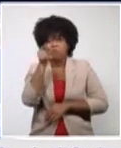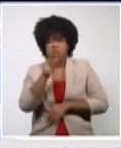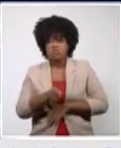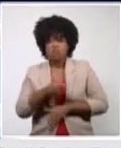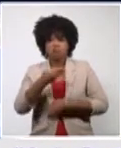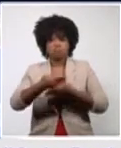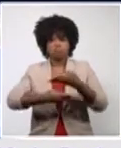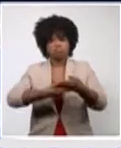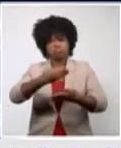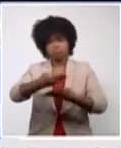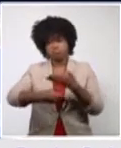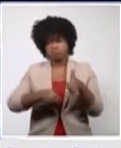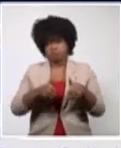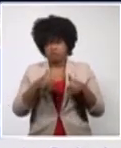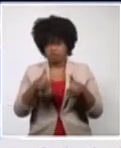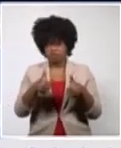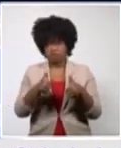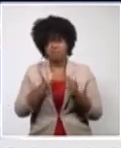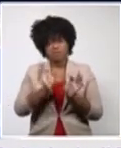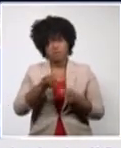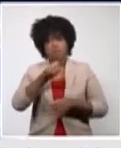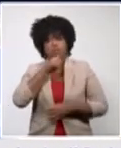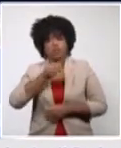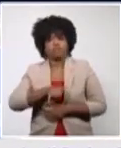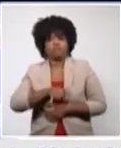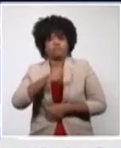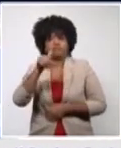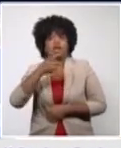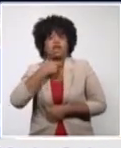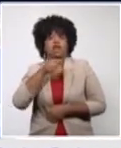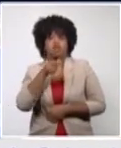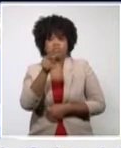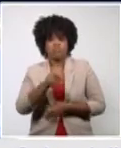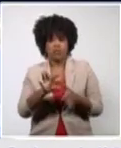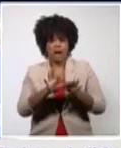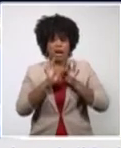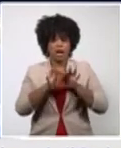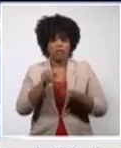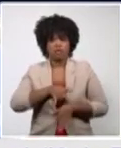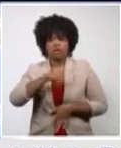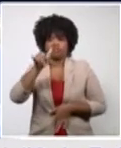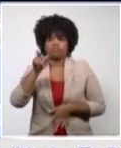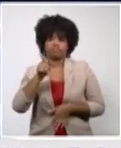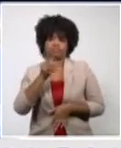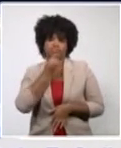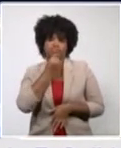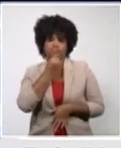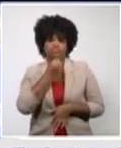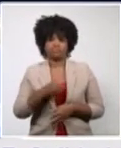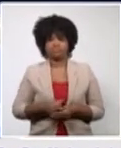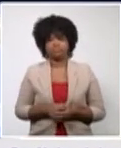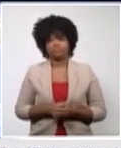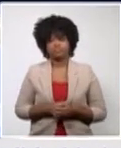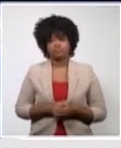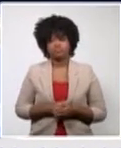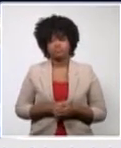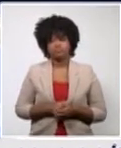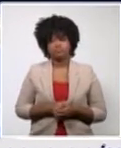were in a stable condition, which was a reason why they could be evacuated at that time.